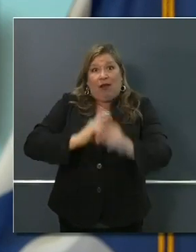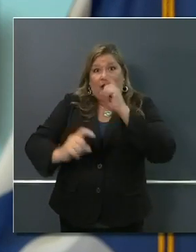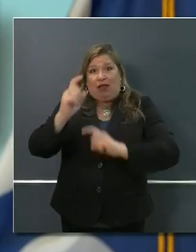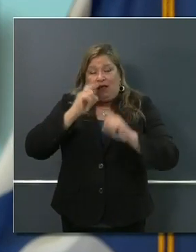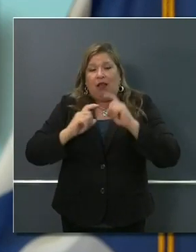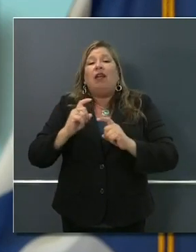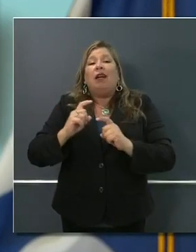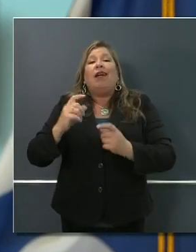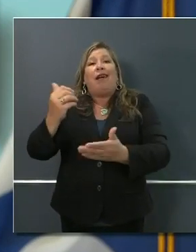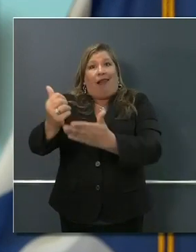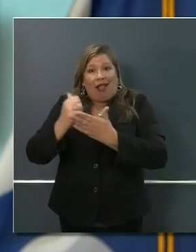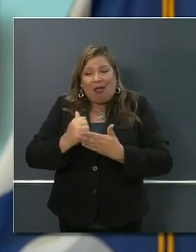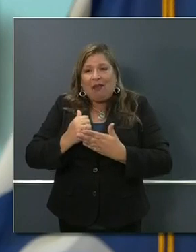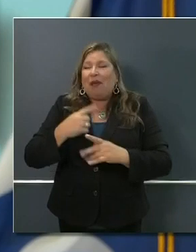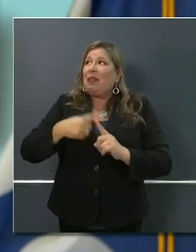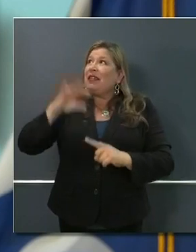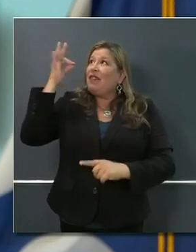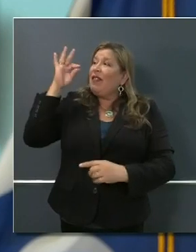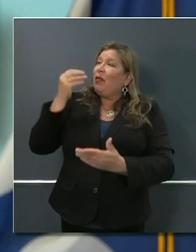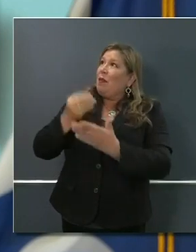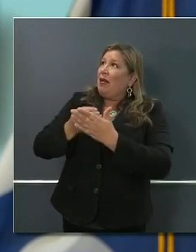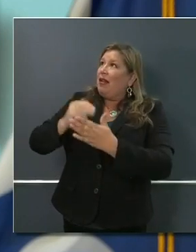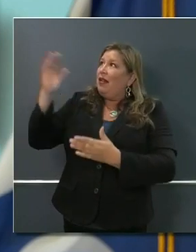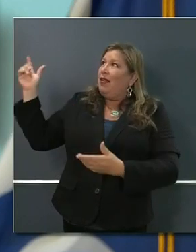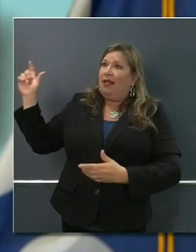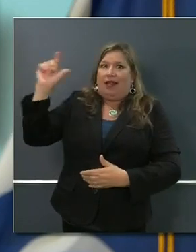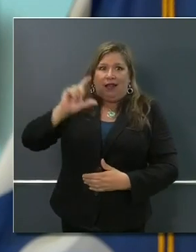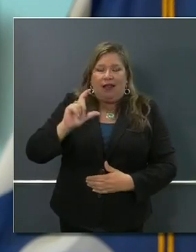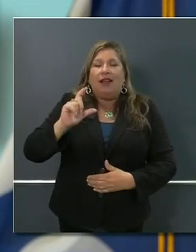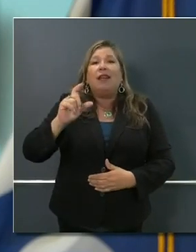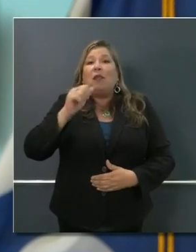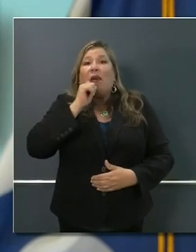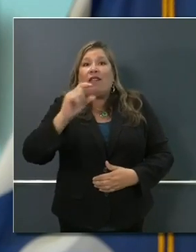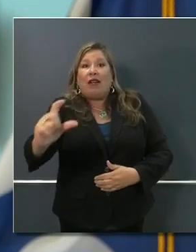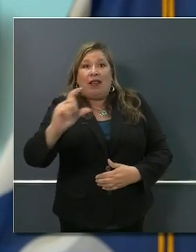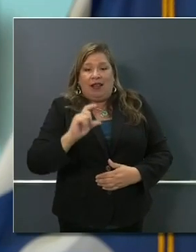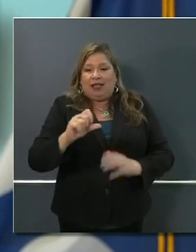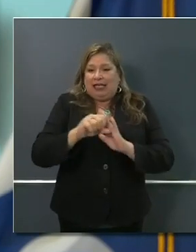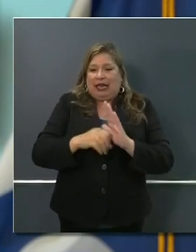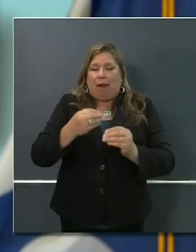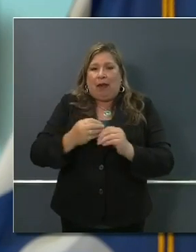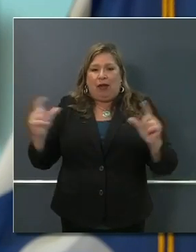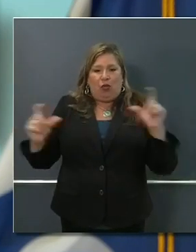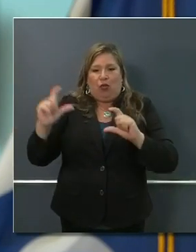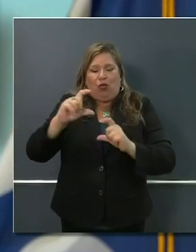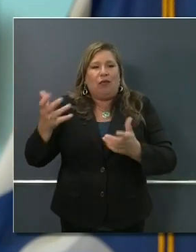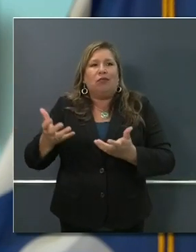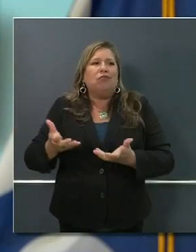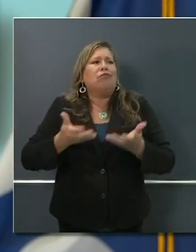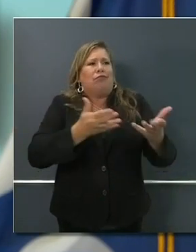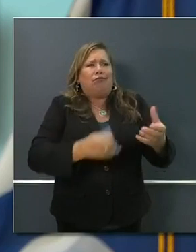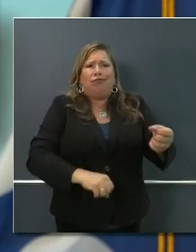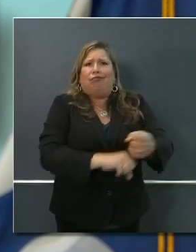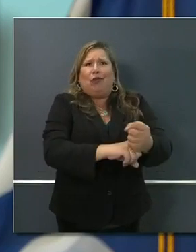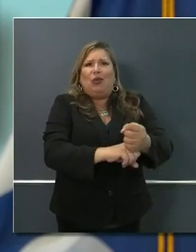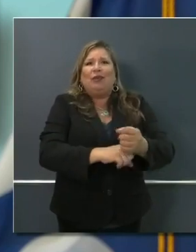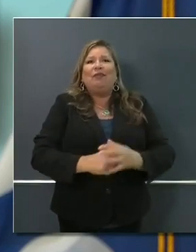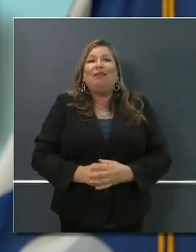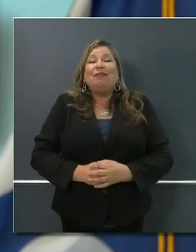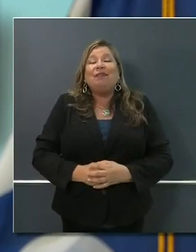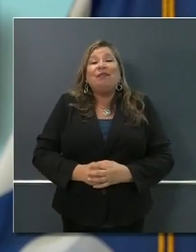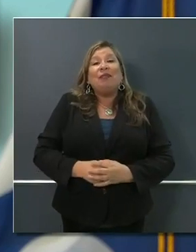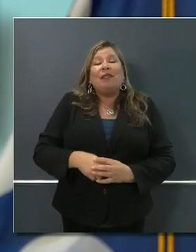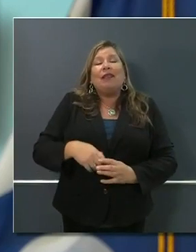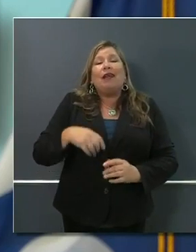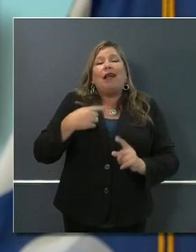drawn down that otherwise would not be drawn down is the spirit of the announcement today. But there are two other components that I